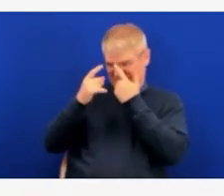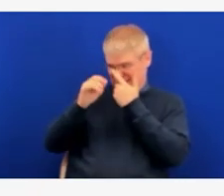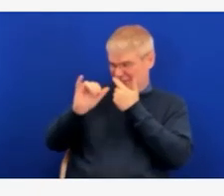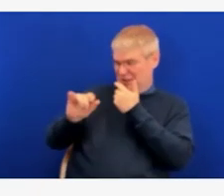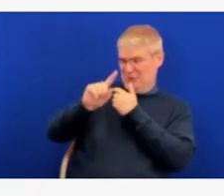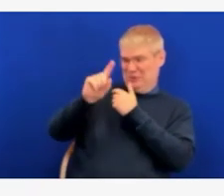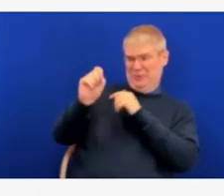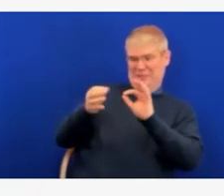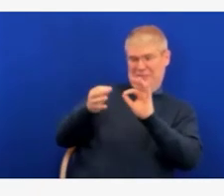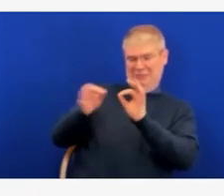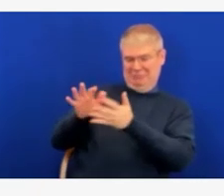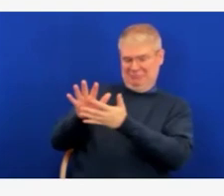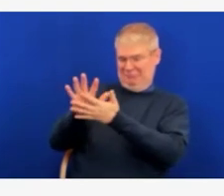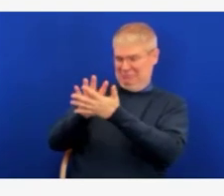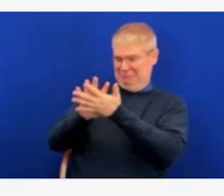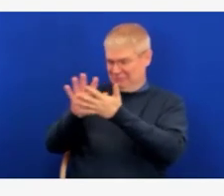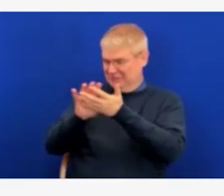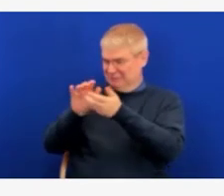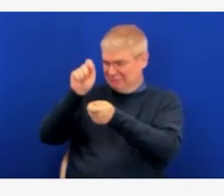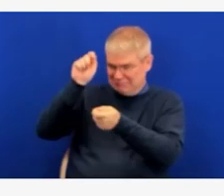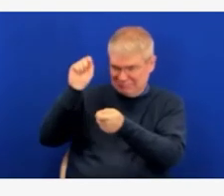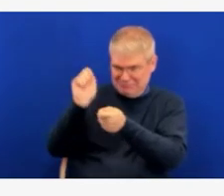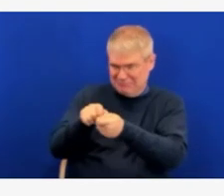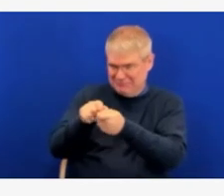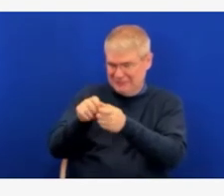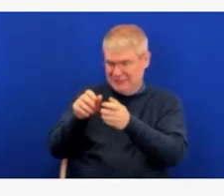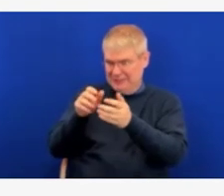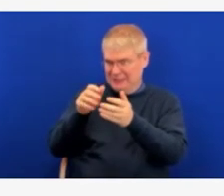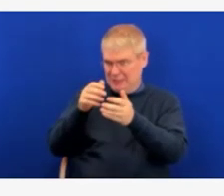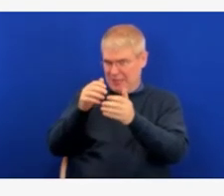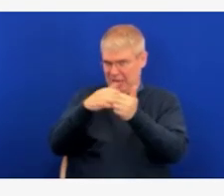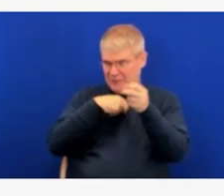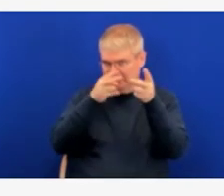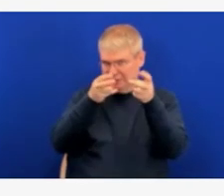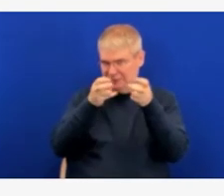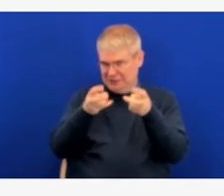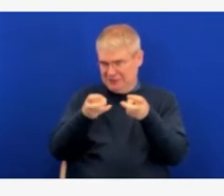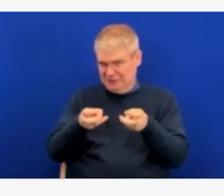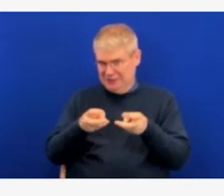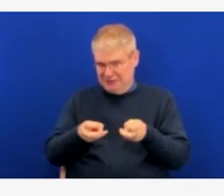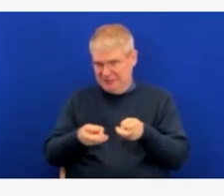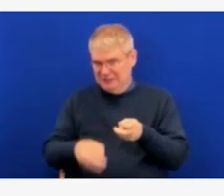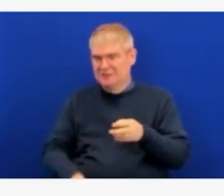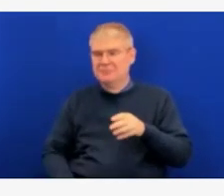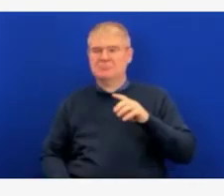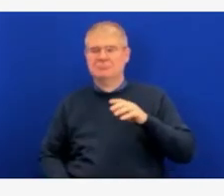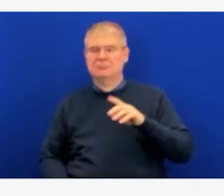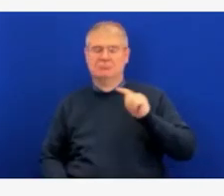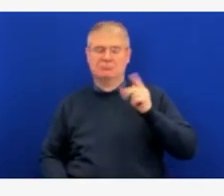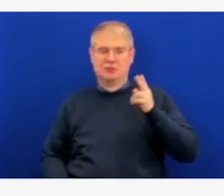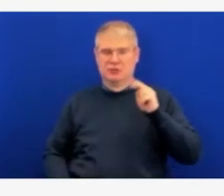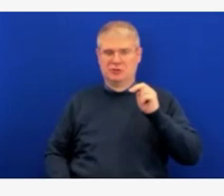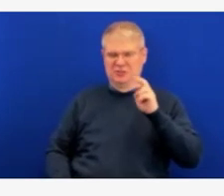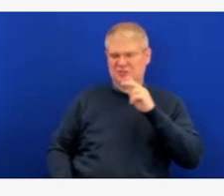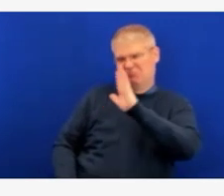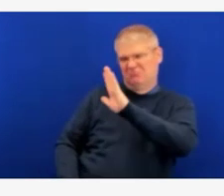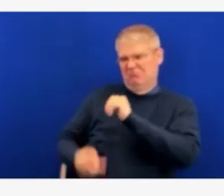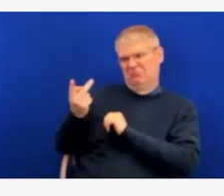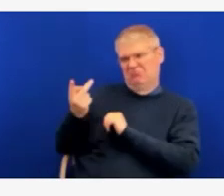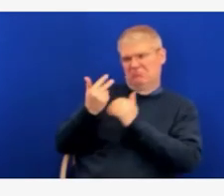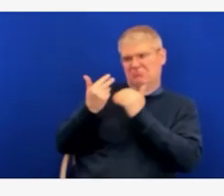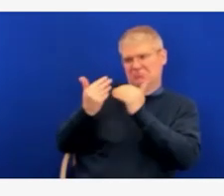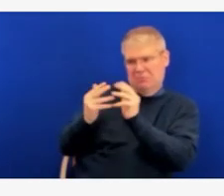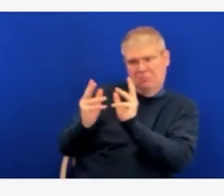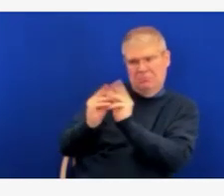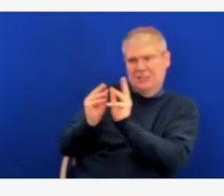Yeah, Elke, thanks. Offline, I think, is the best bet. Yeah. Okay. Let's see. Our next question is going to come